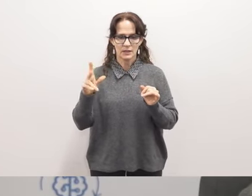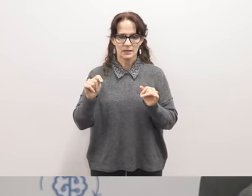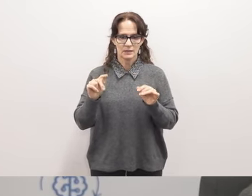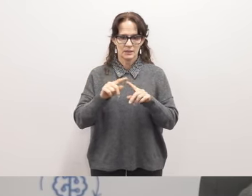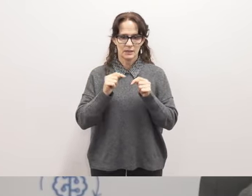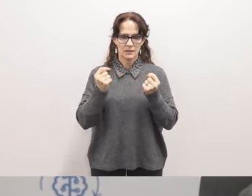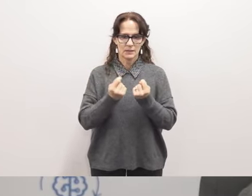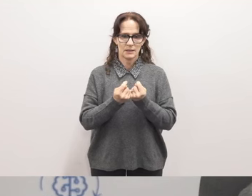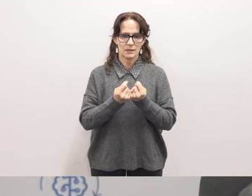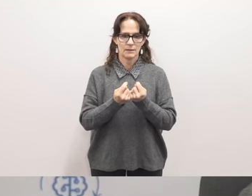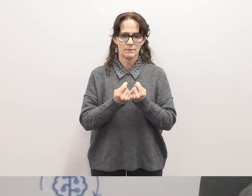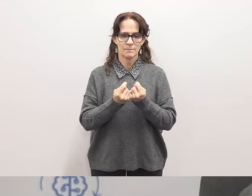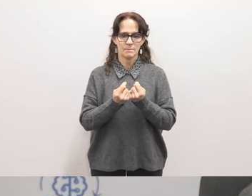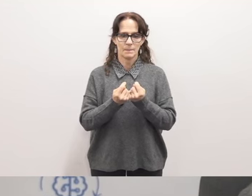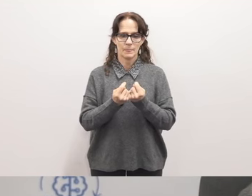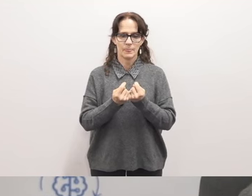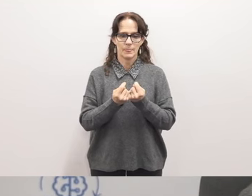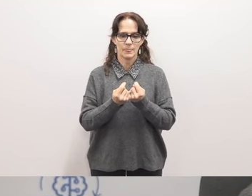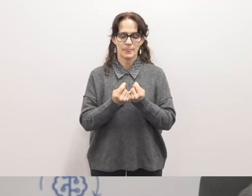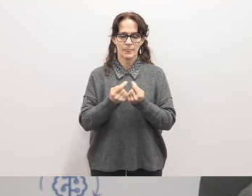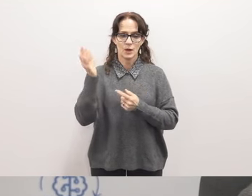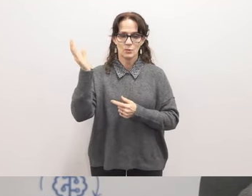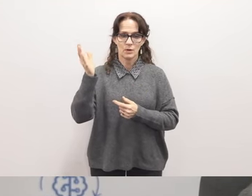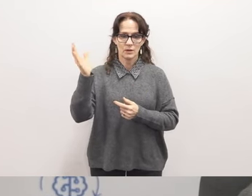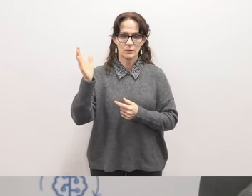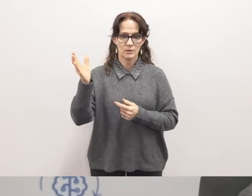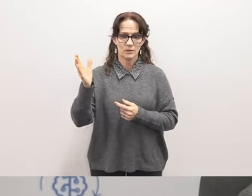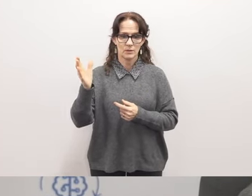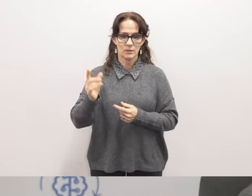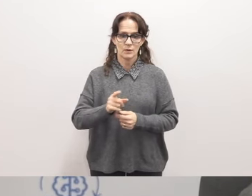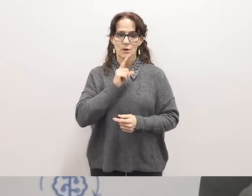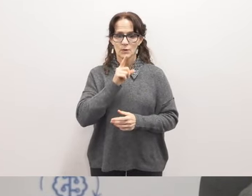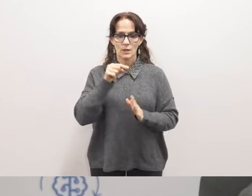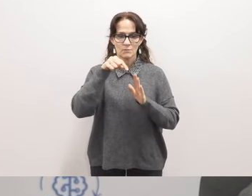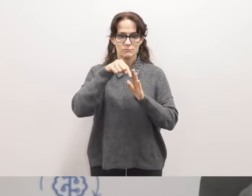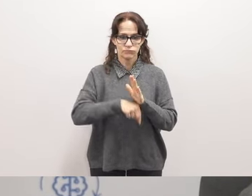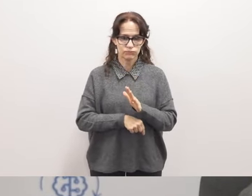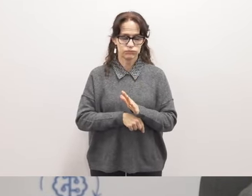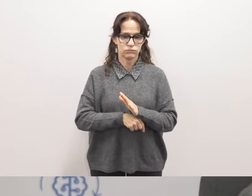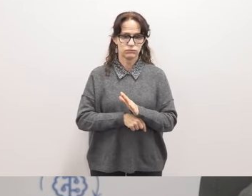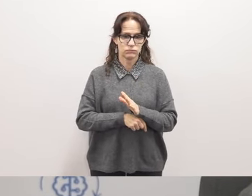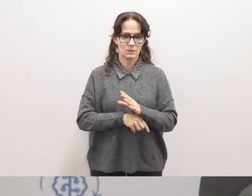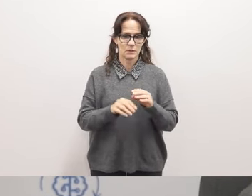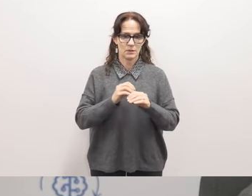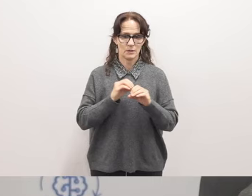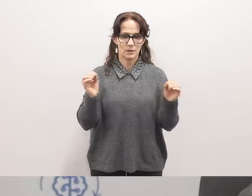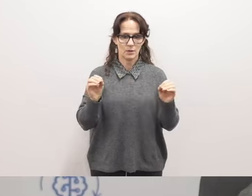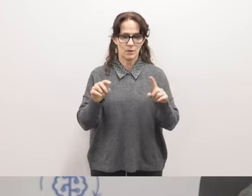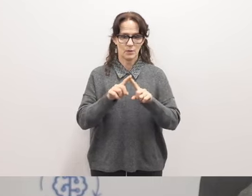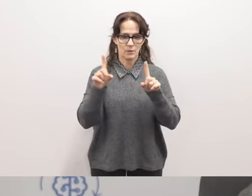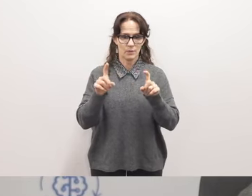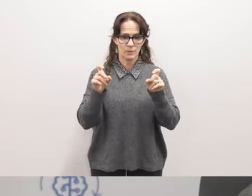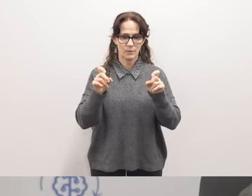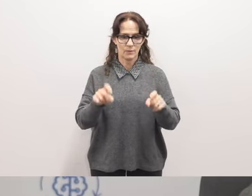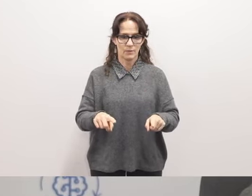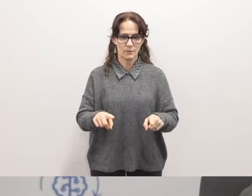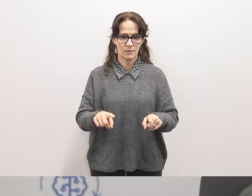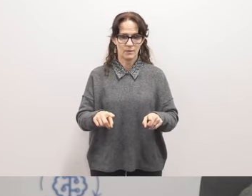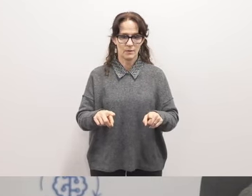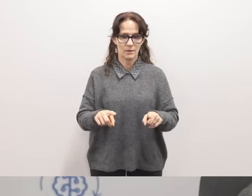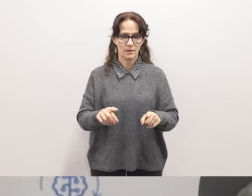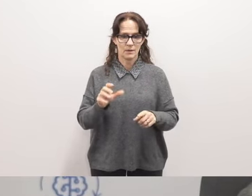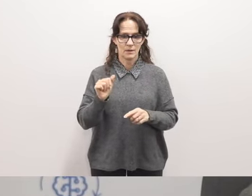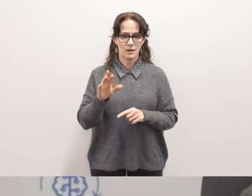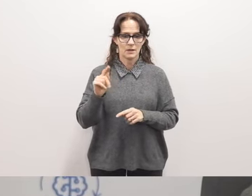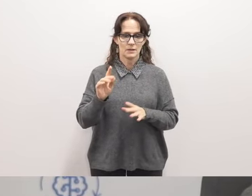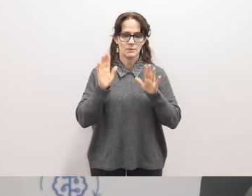team and uh their presentation was so thorough there were no questions on the audit it was